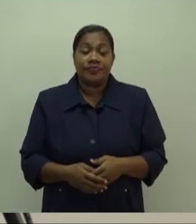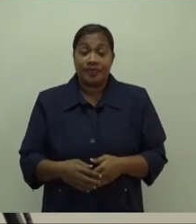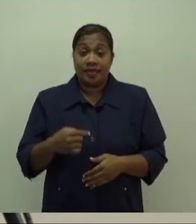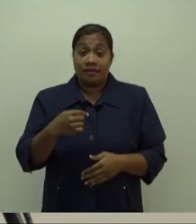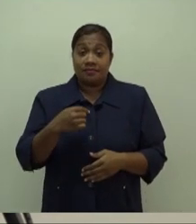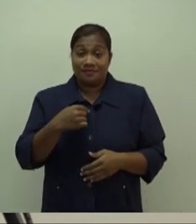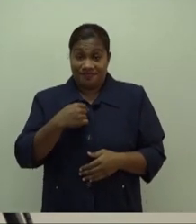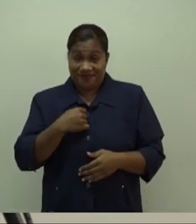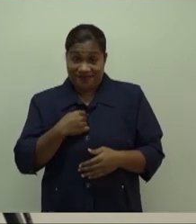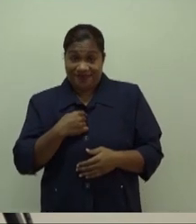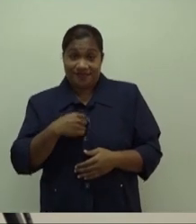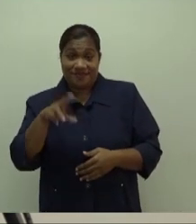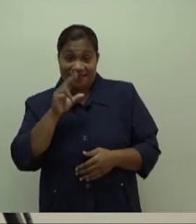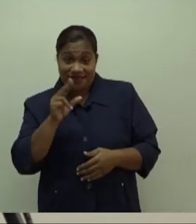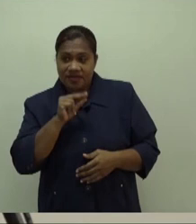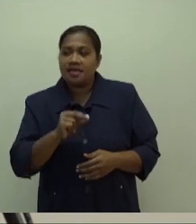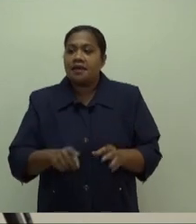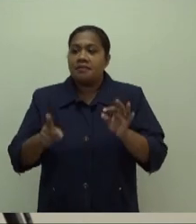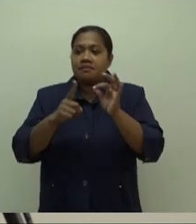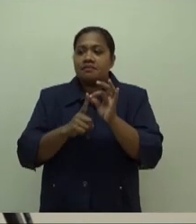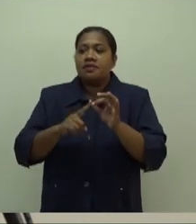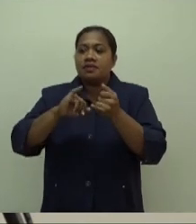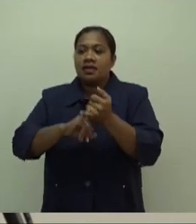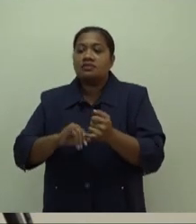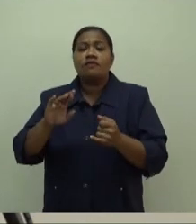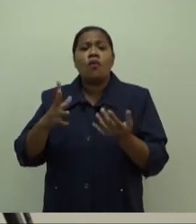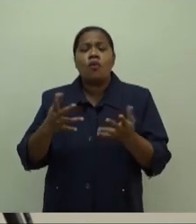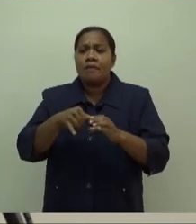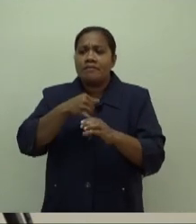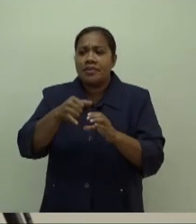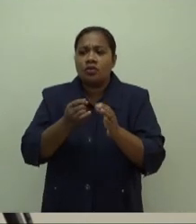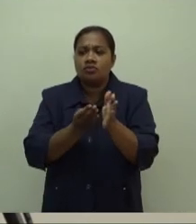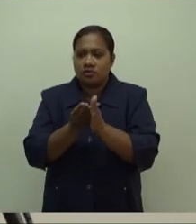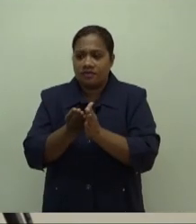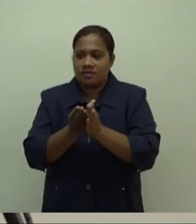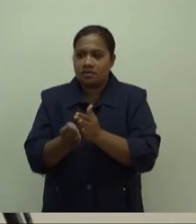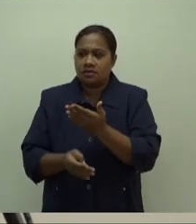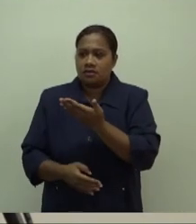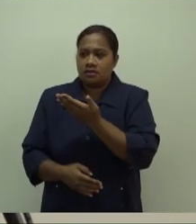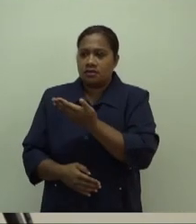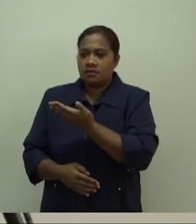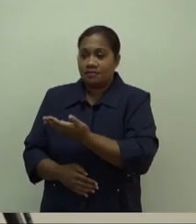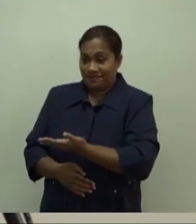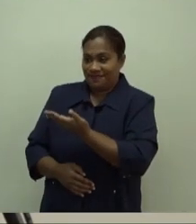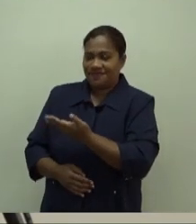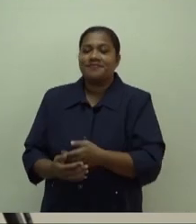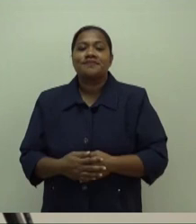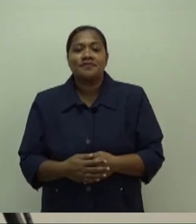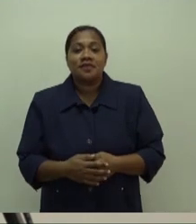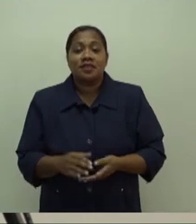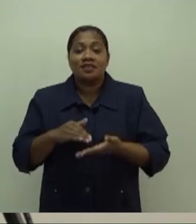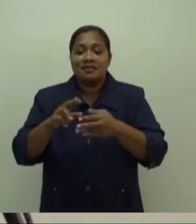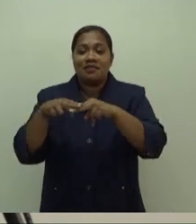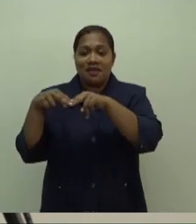Health and Medical Services and it is the duty of me and my team to help Fiji contend not only with a